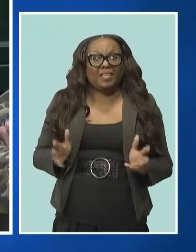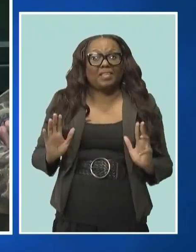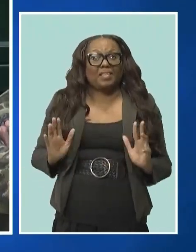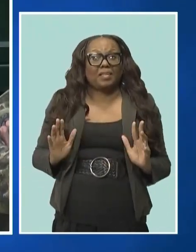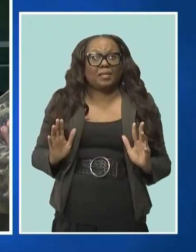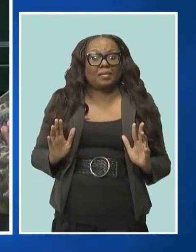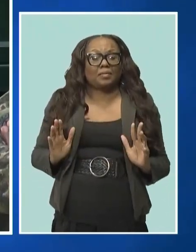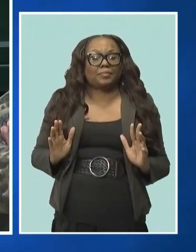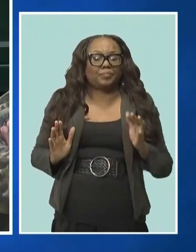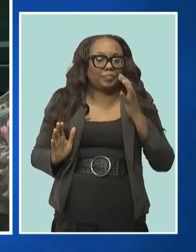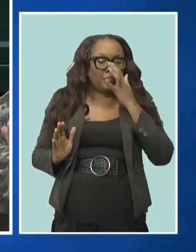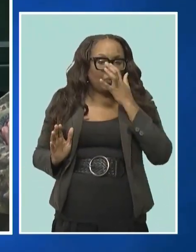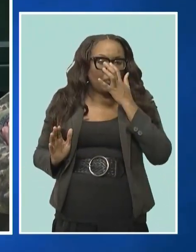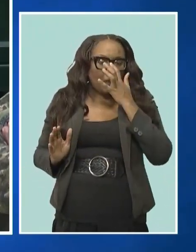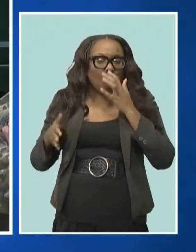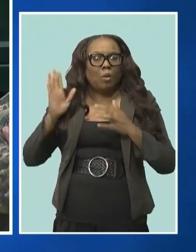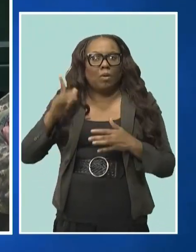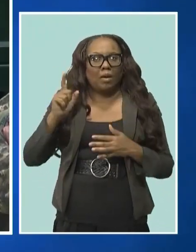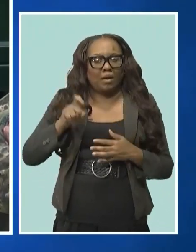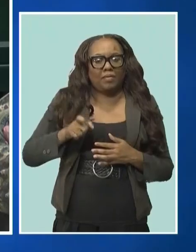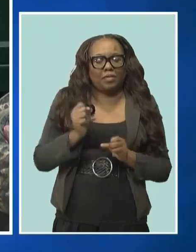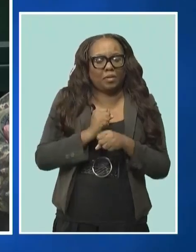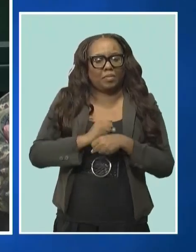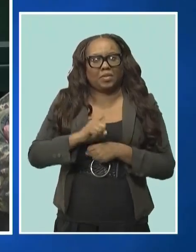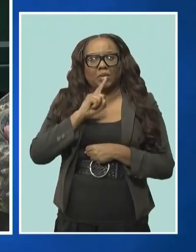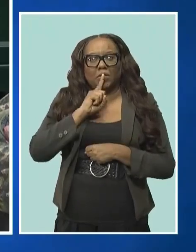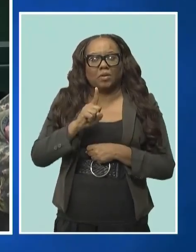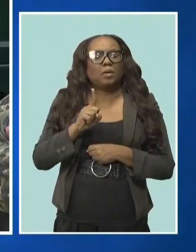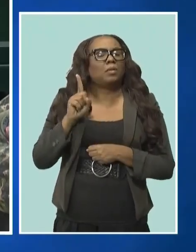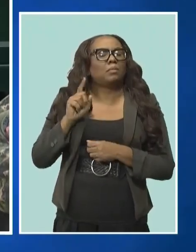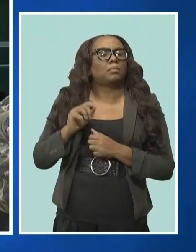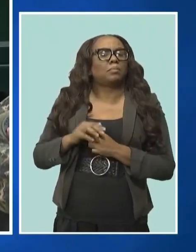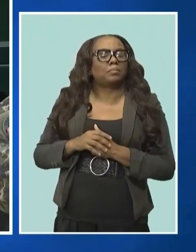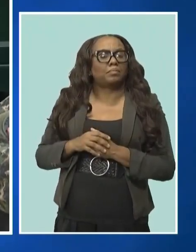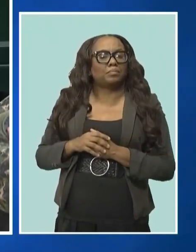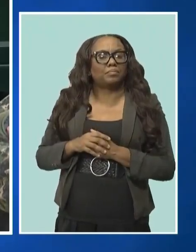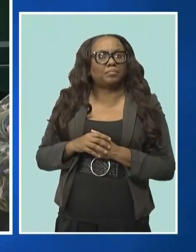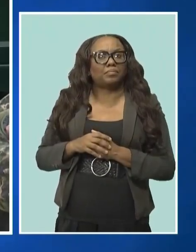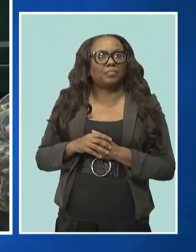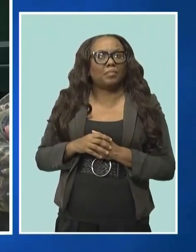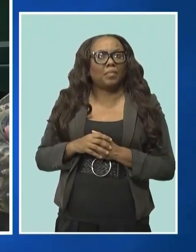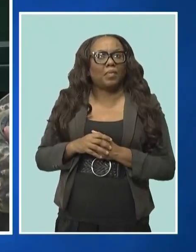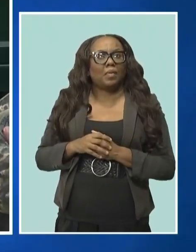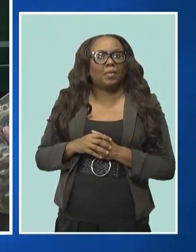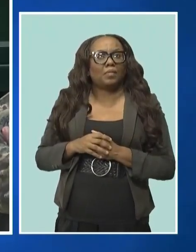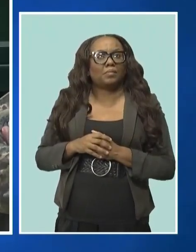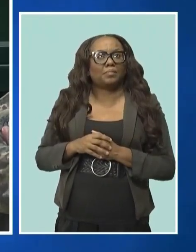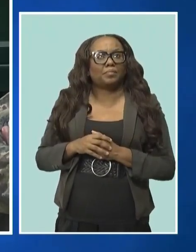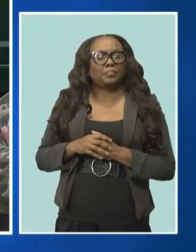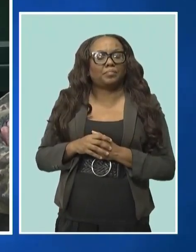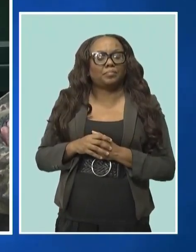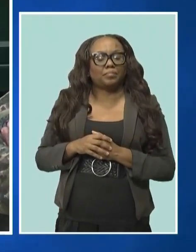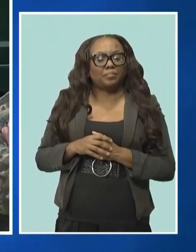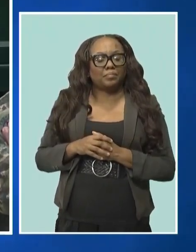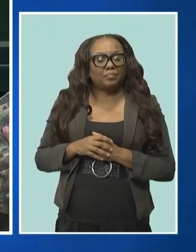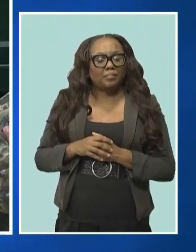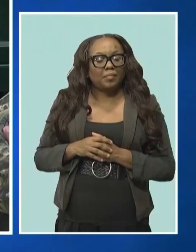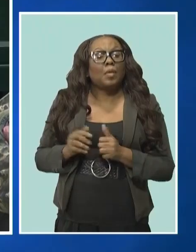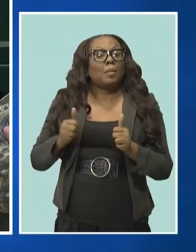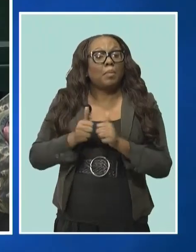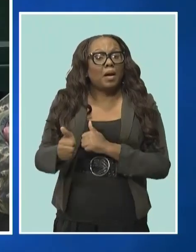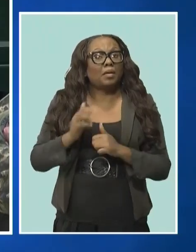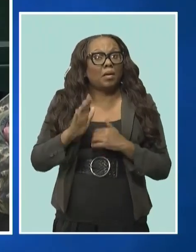that are set up. So they have to get, they have to pass the run and they have to get a maximum of six